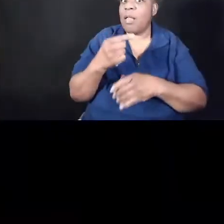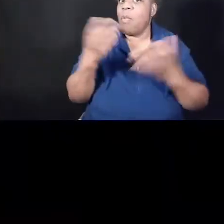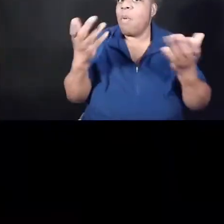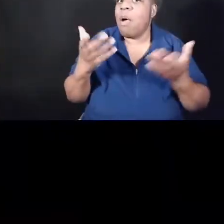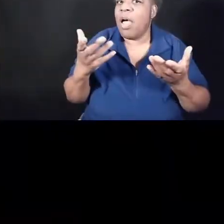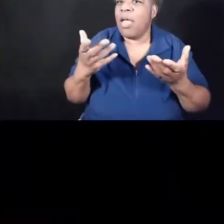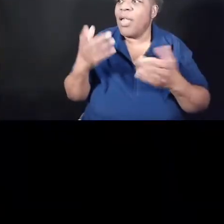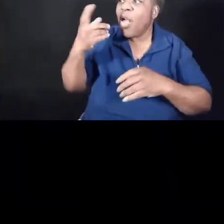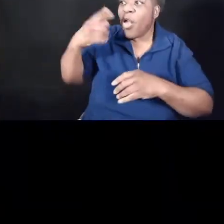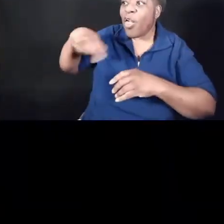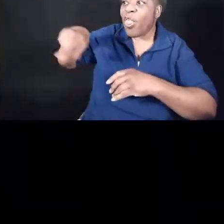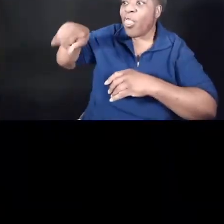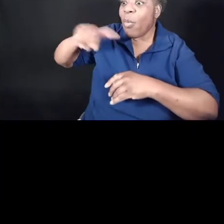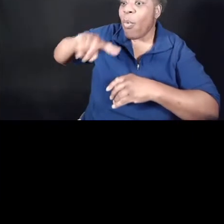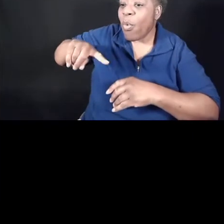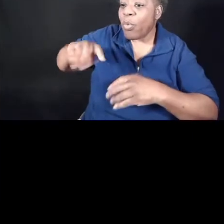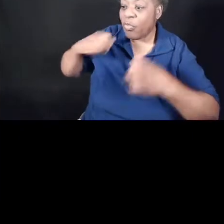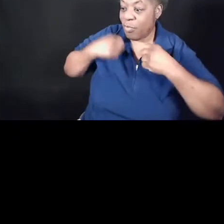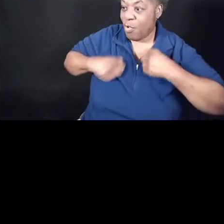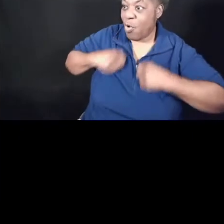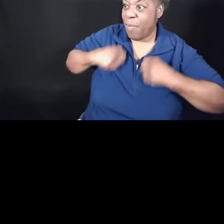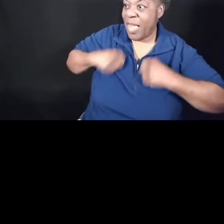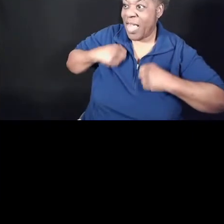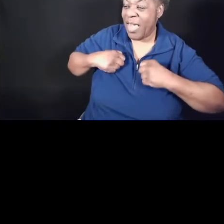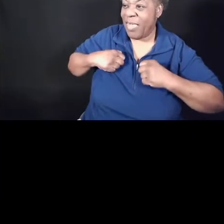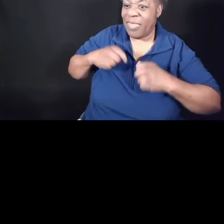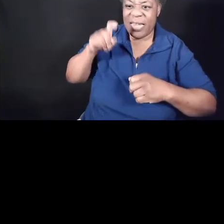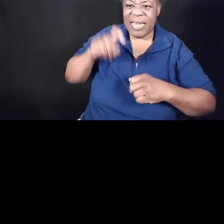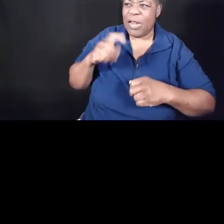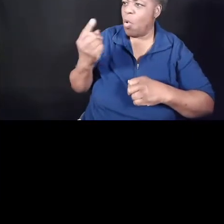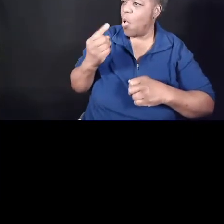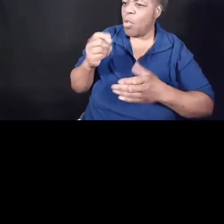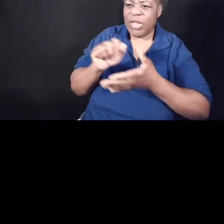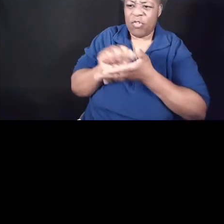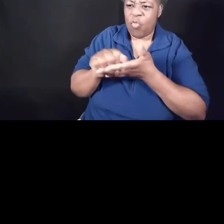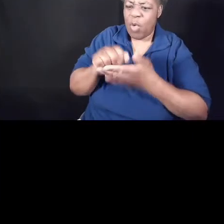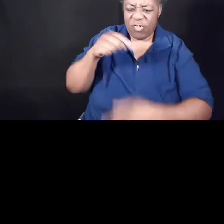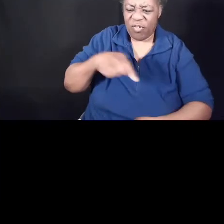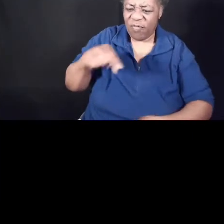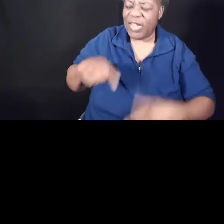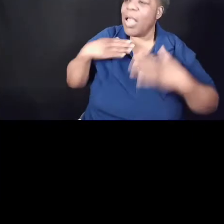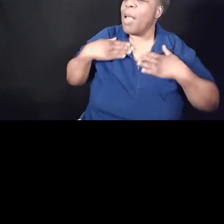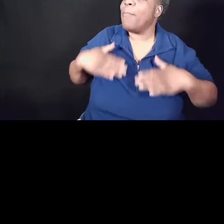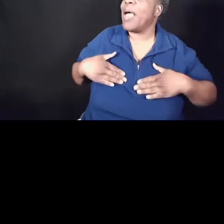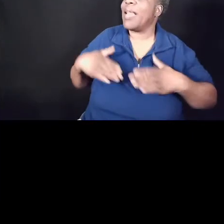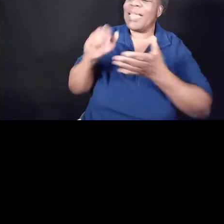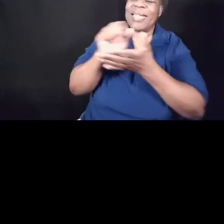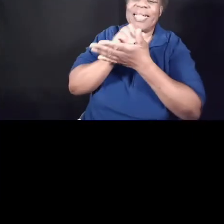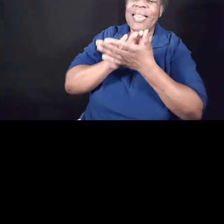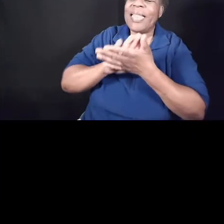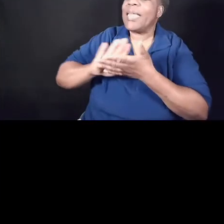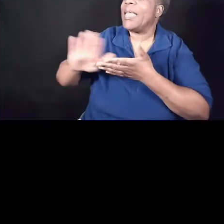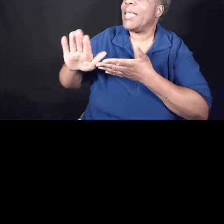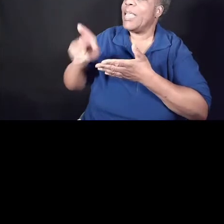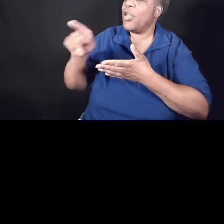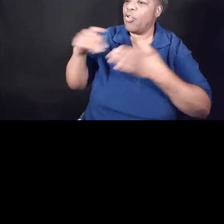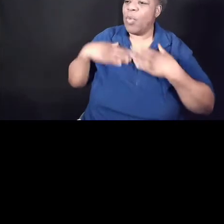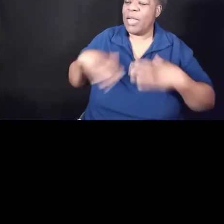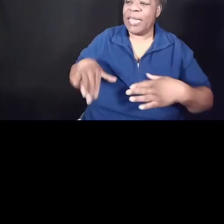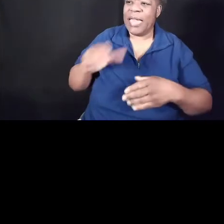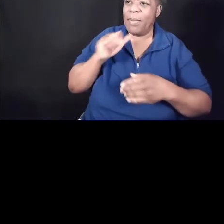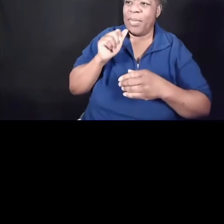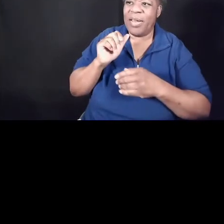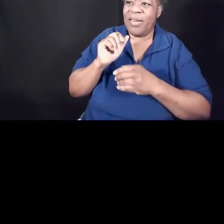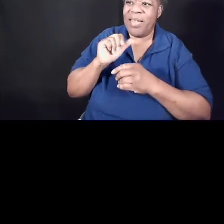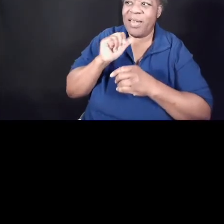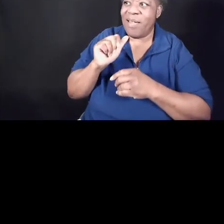who have had a bath need only wash their feet. Their whole body is clean, and you are clean, though not every one of you. For he